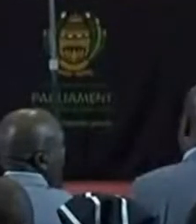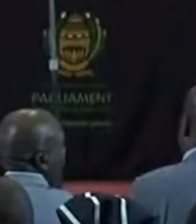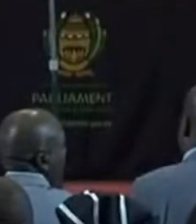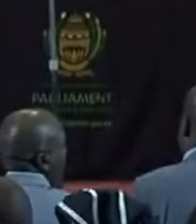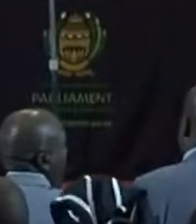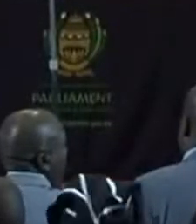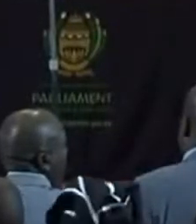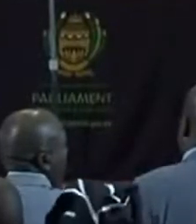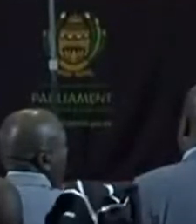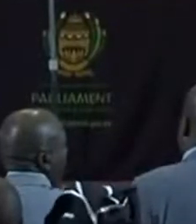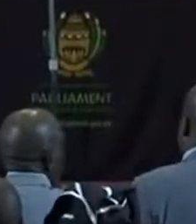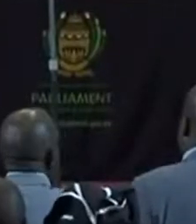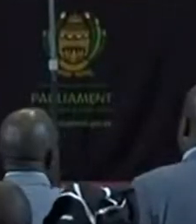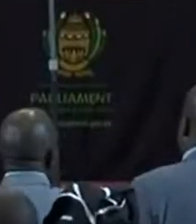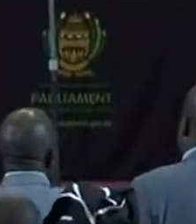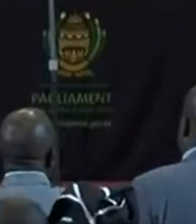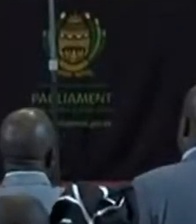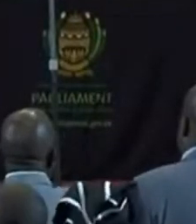meditation.